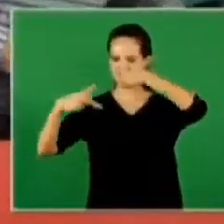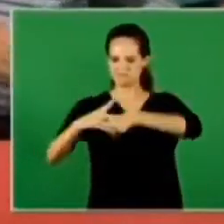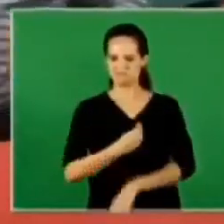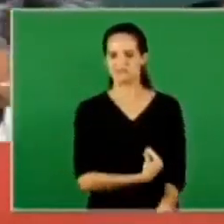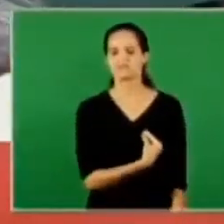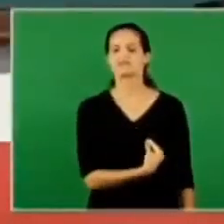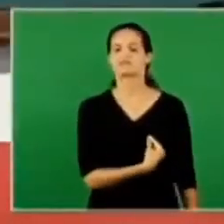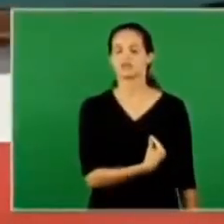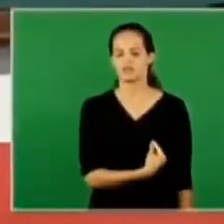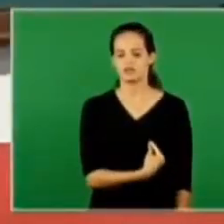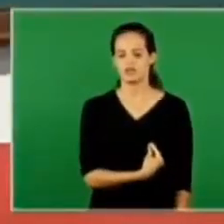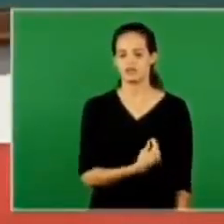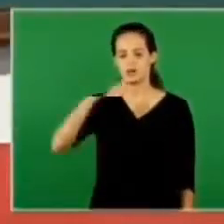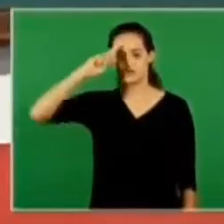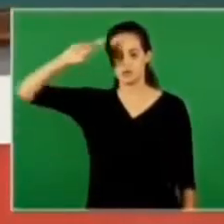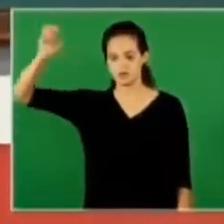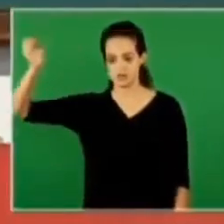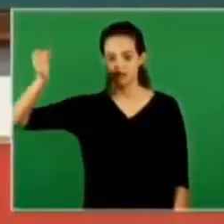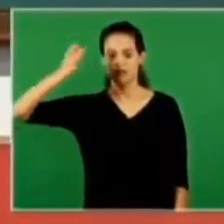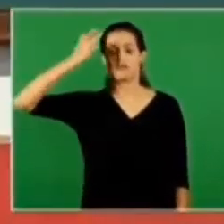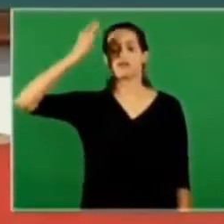the heavens are open